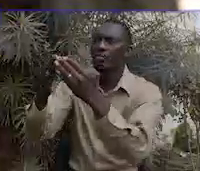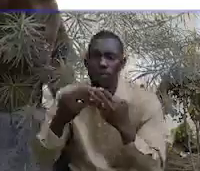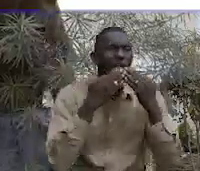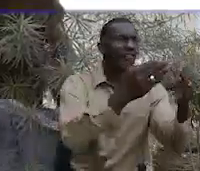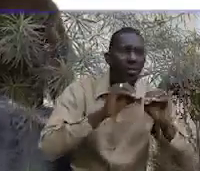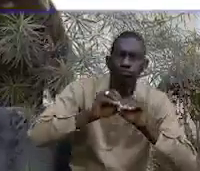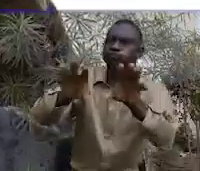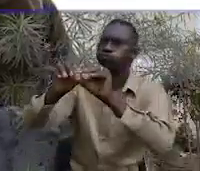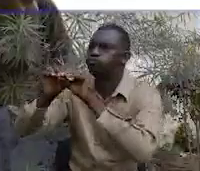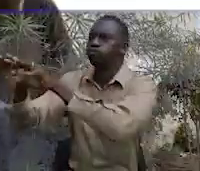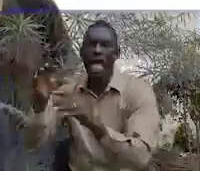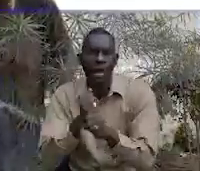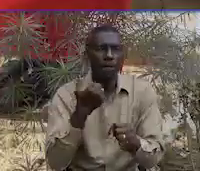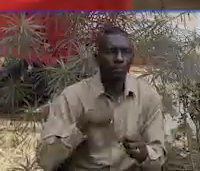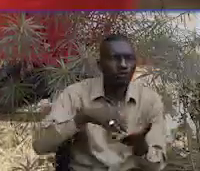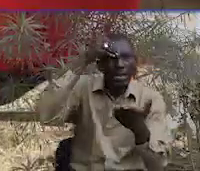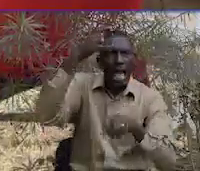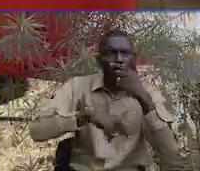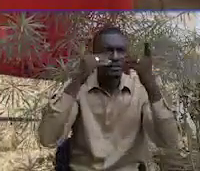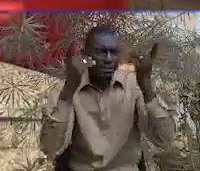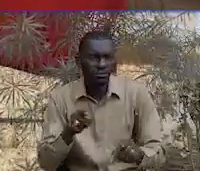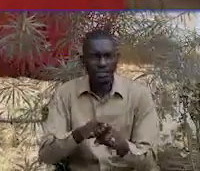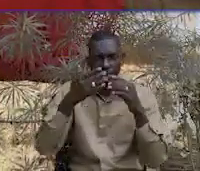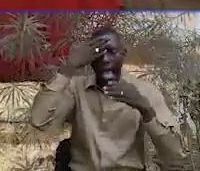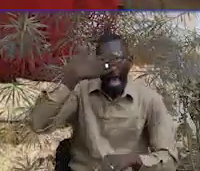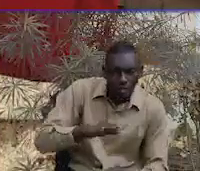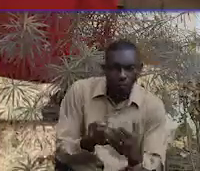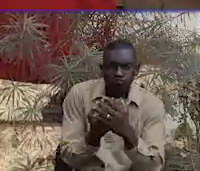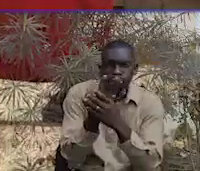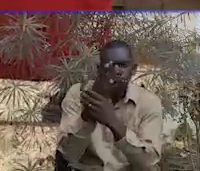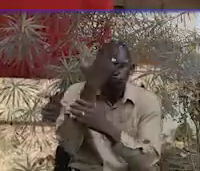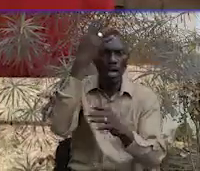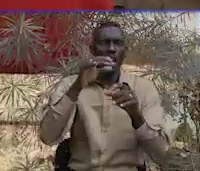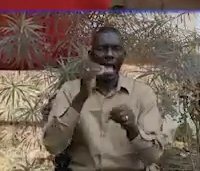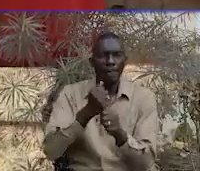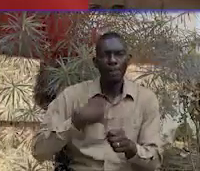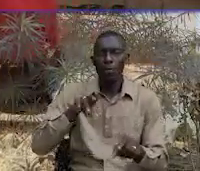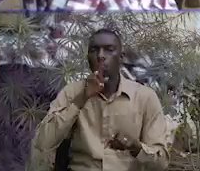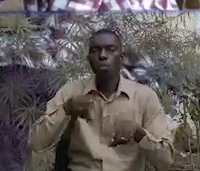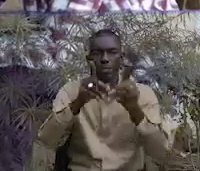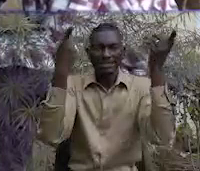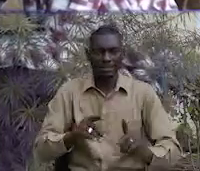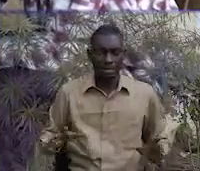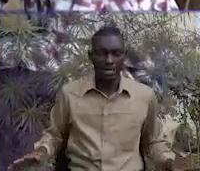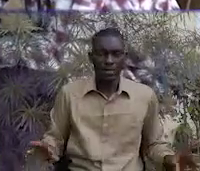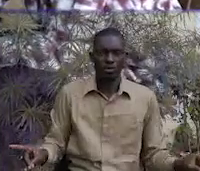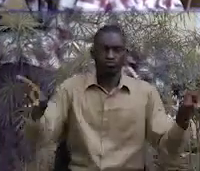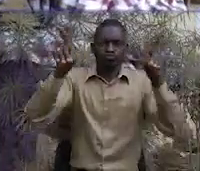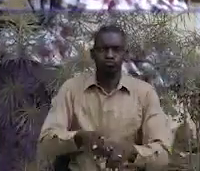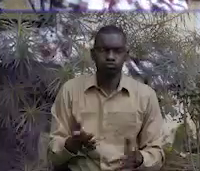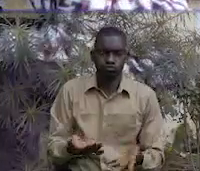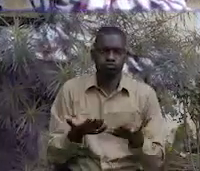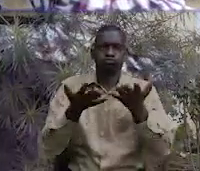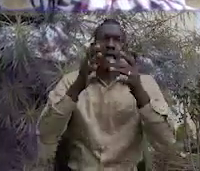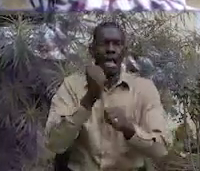educate, for information to circulate, and good attitudes to germinate, to allow persons with disabilities to participate and